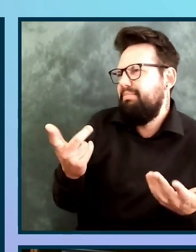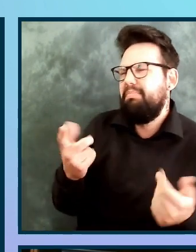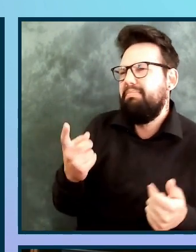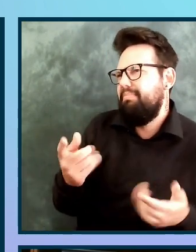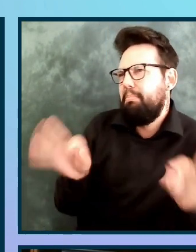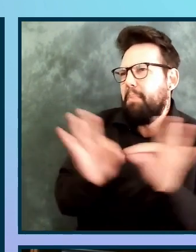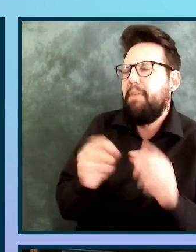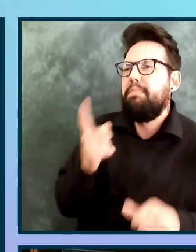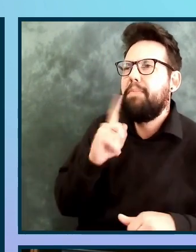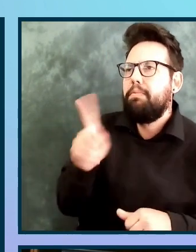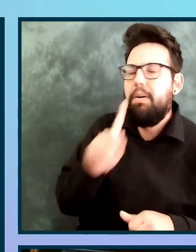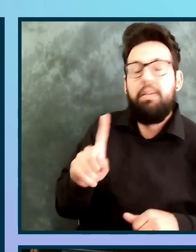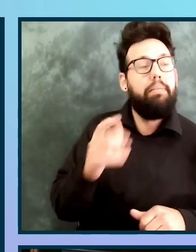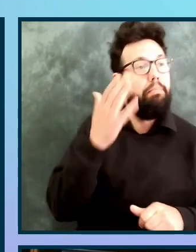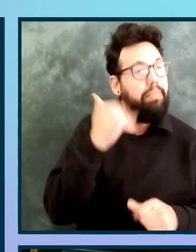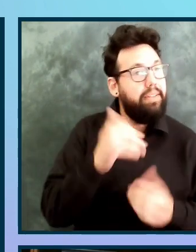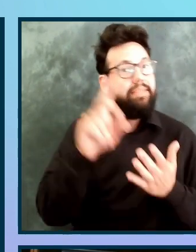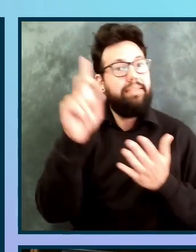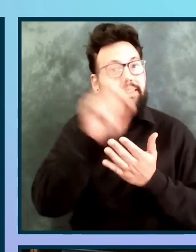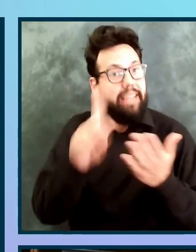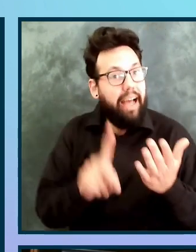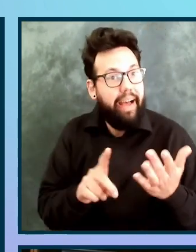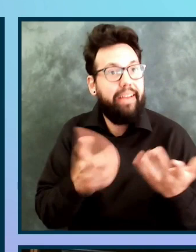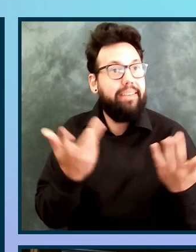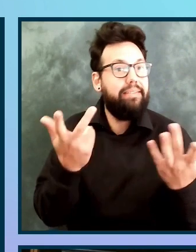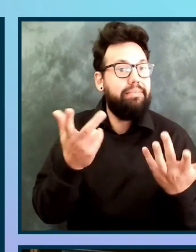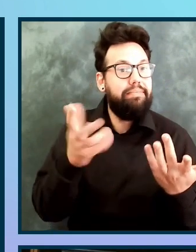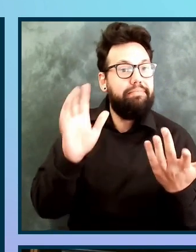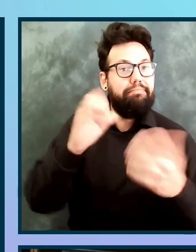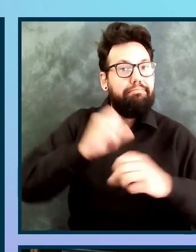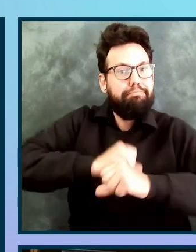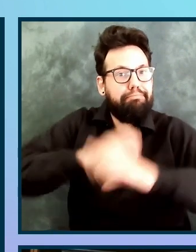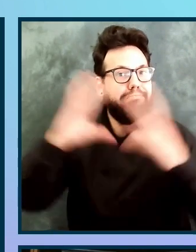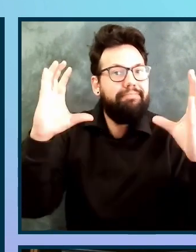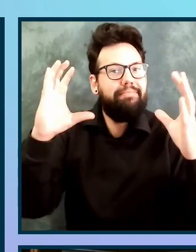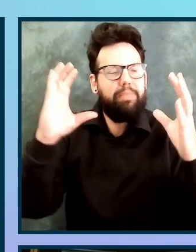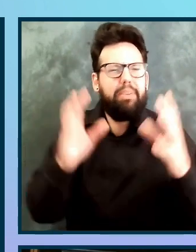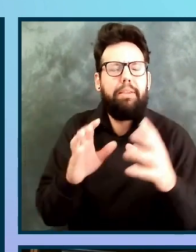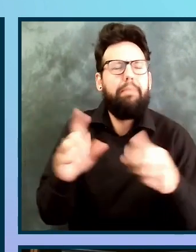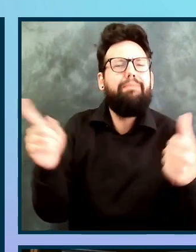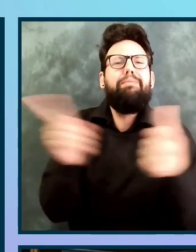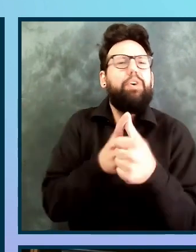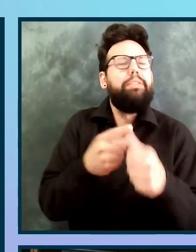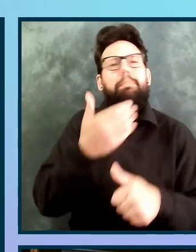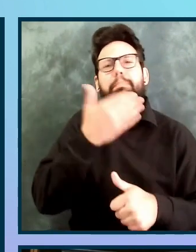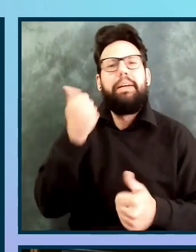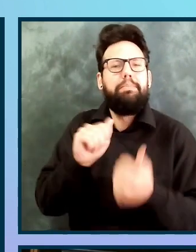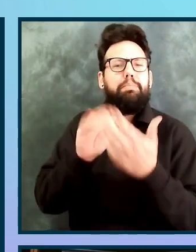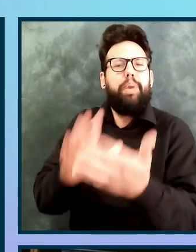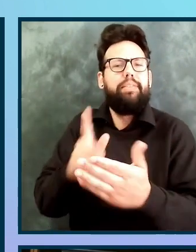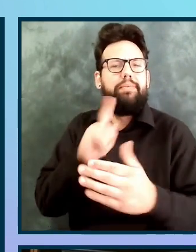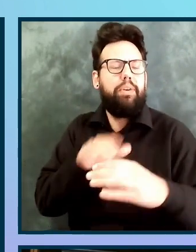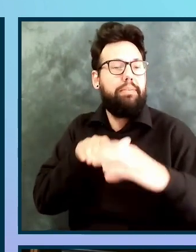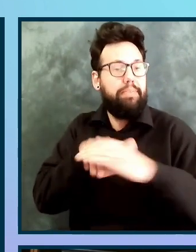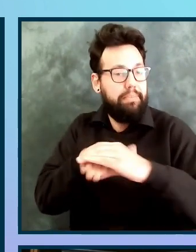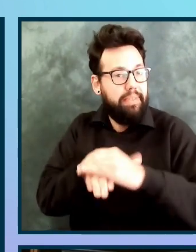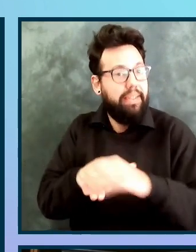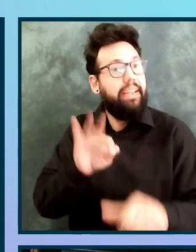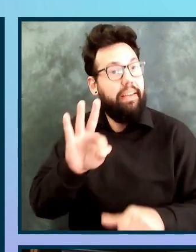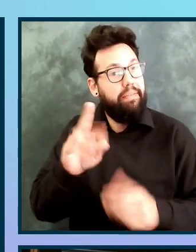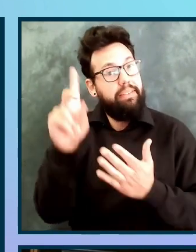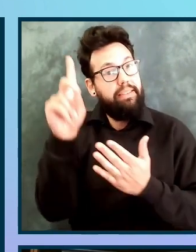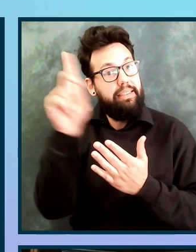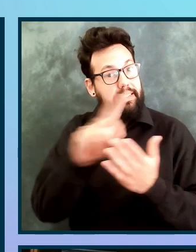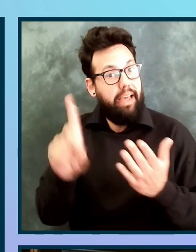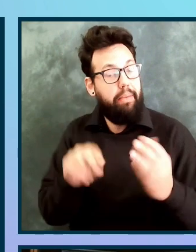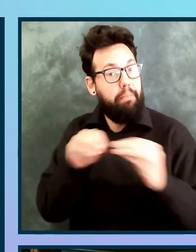design and conceptualization is one of the first areas that accessibility best practices can be applied. If you're designing accessibly, then there is a